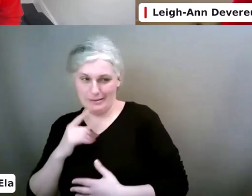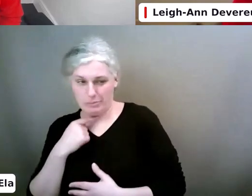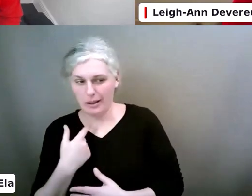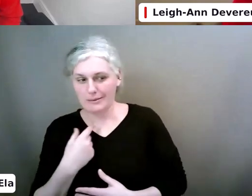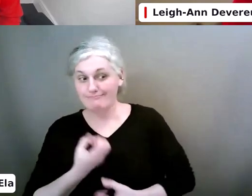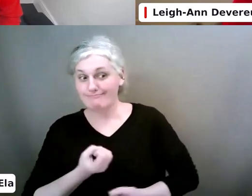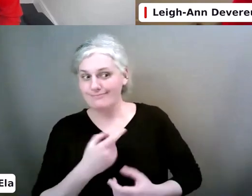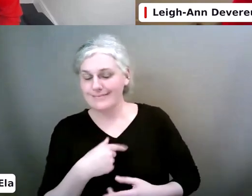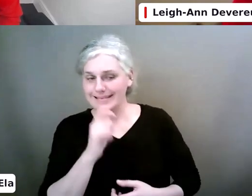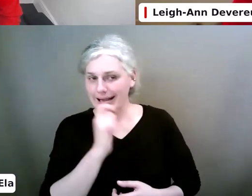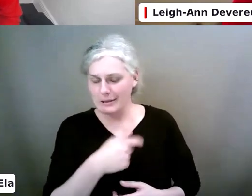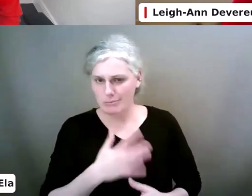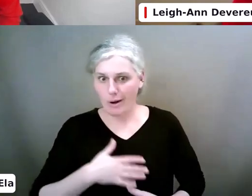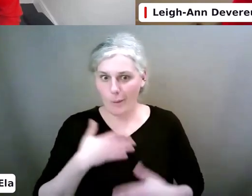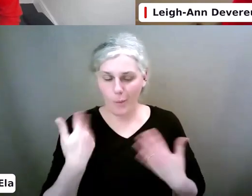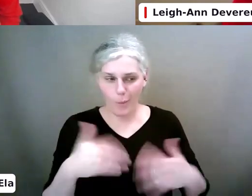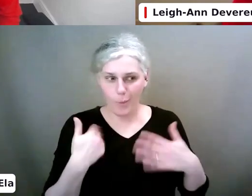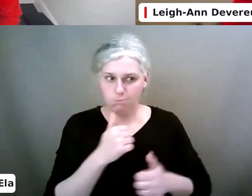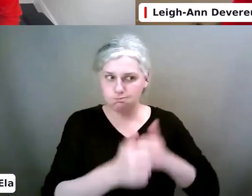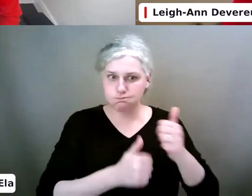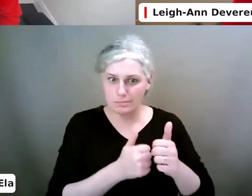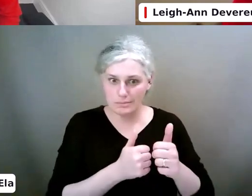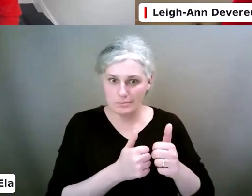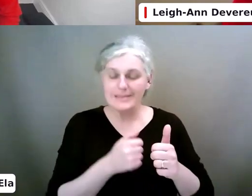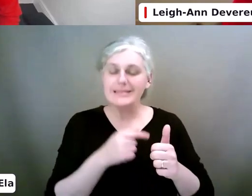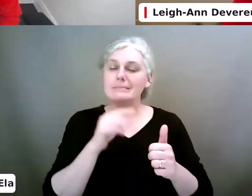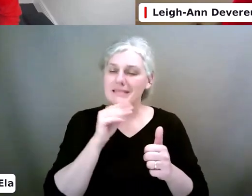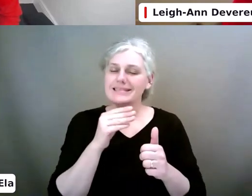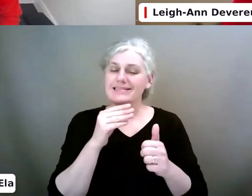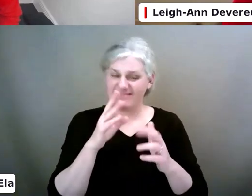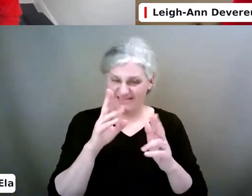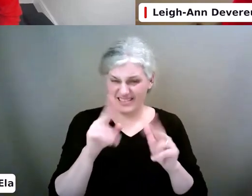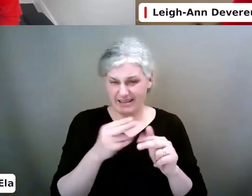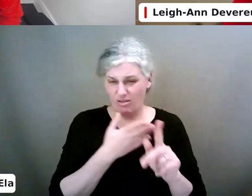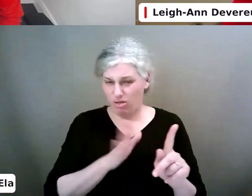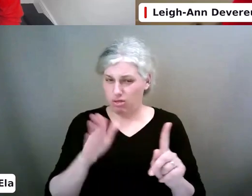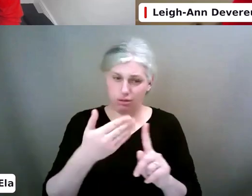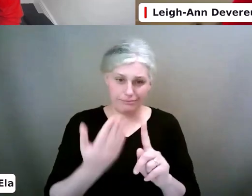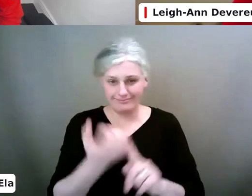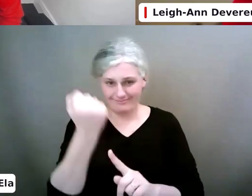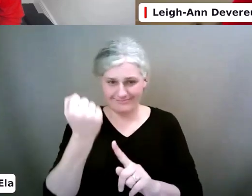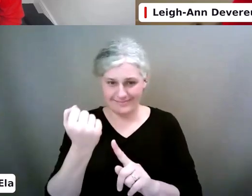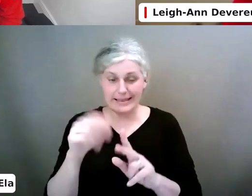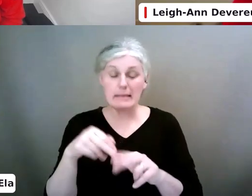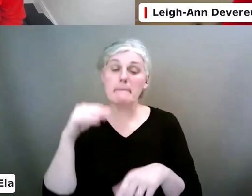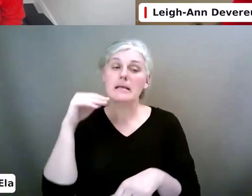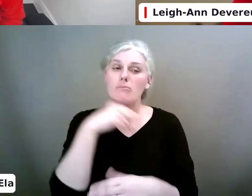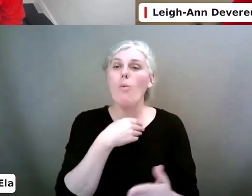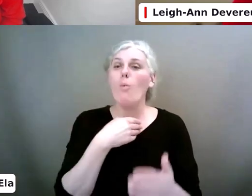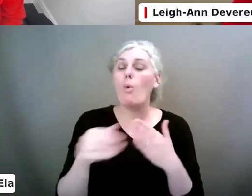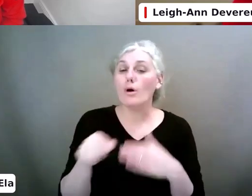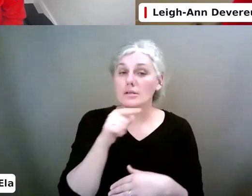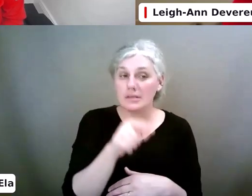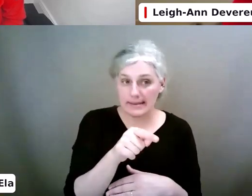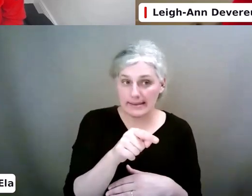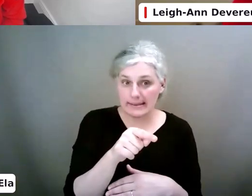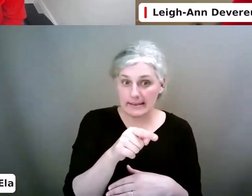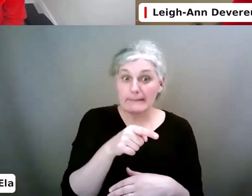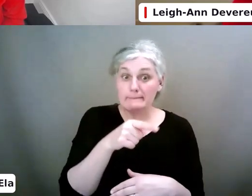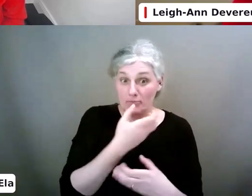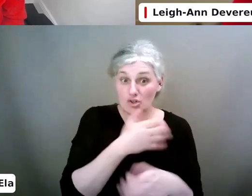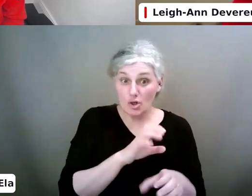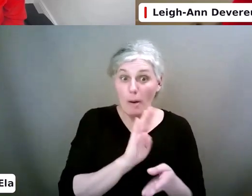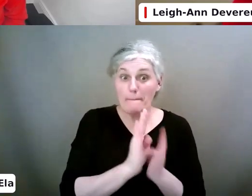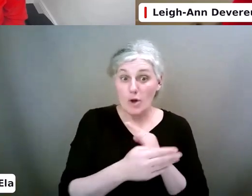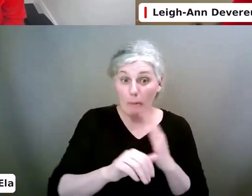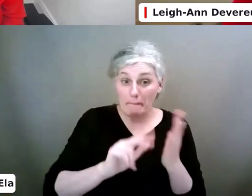you did it, like, you know, but there are ways around everything, you know. But the key here is that you're training their brain. They're going to get to 18